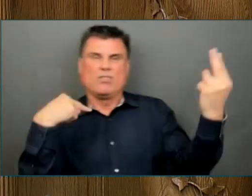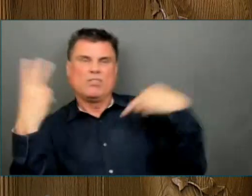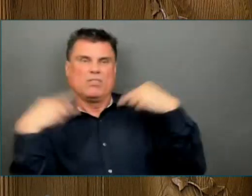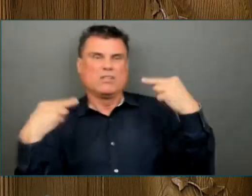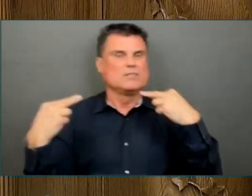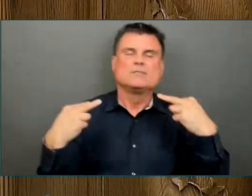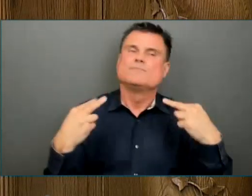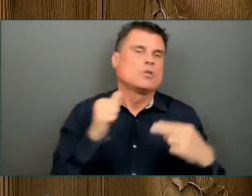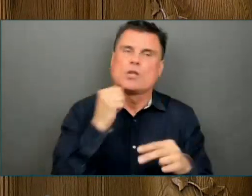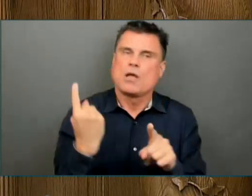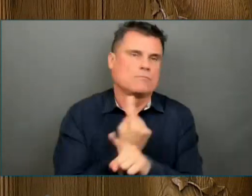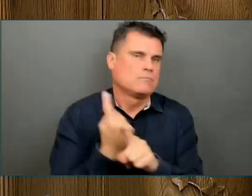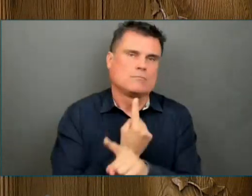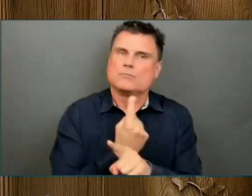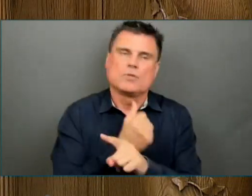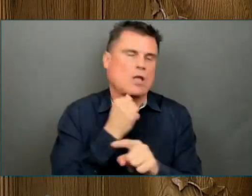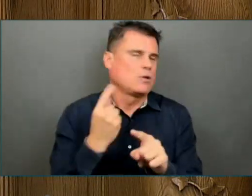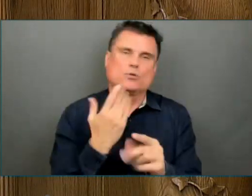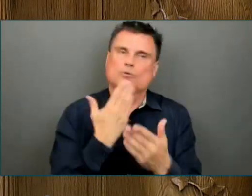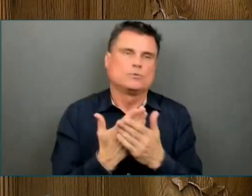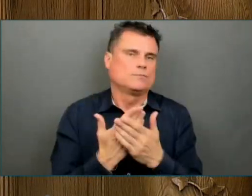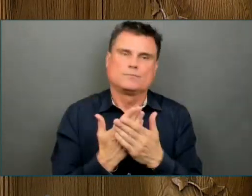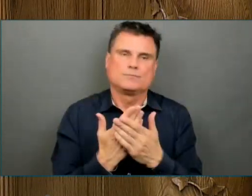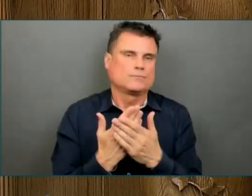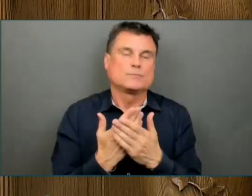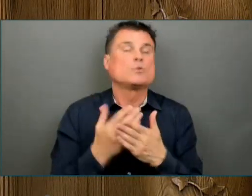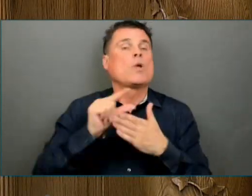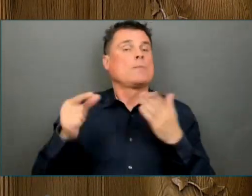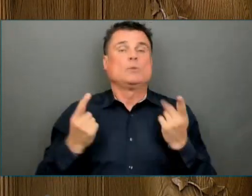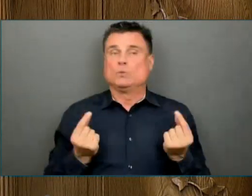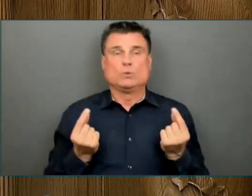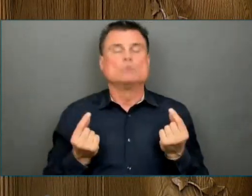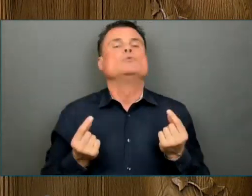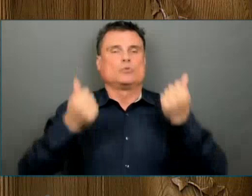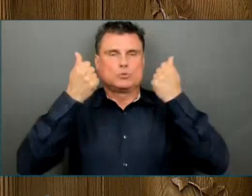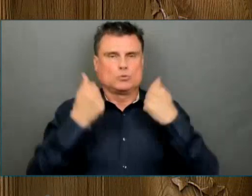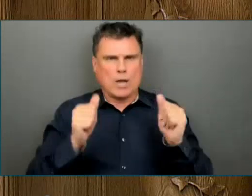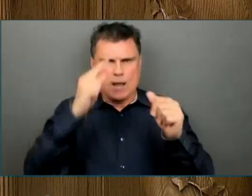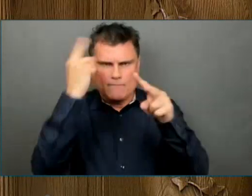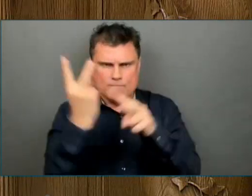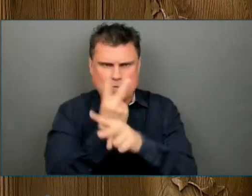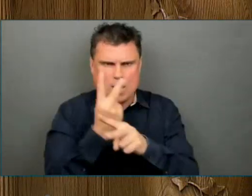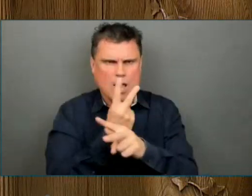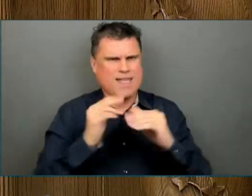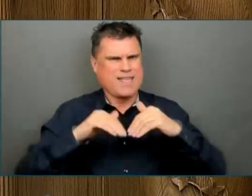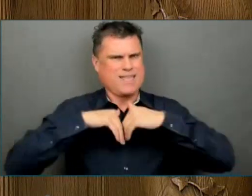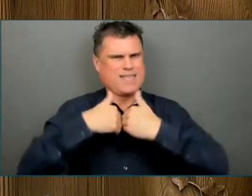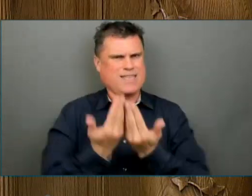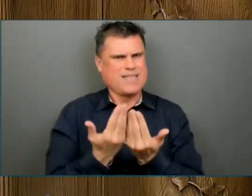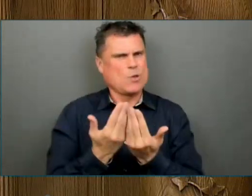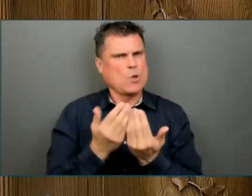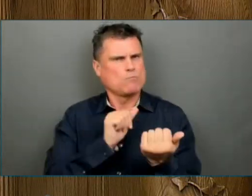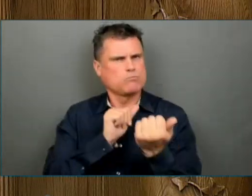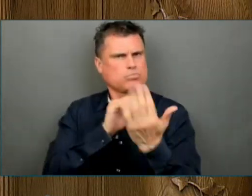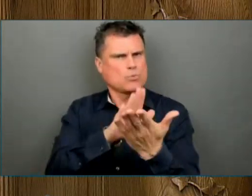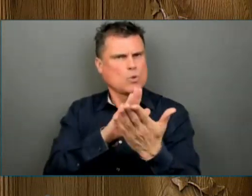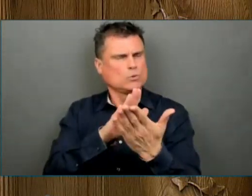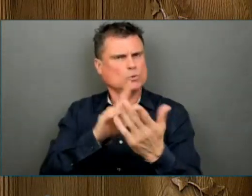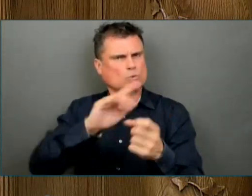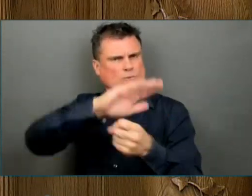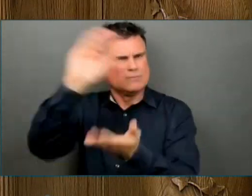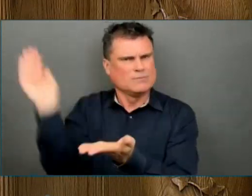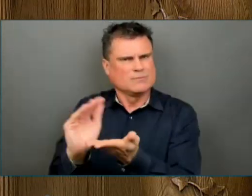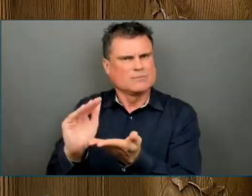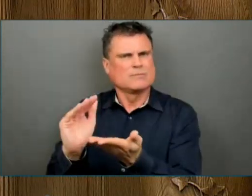and how to address them. In the months ahead, your government will continue working with communities to develop BC's first